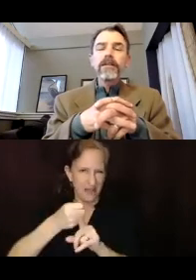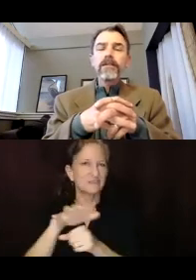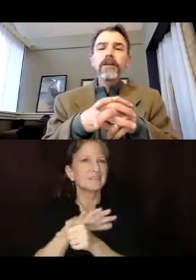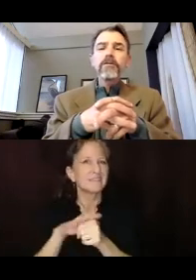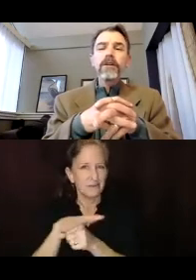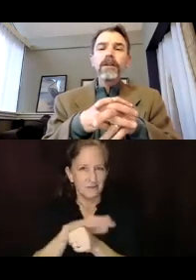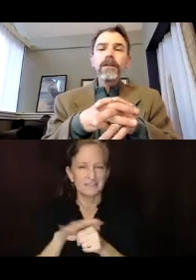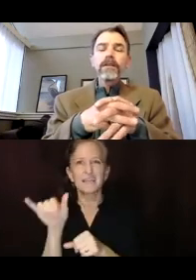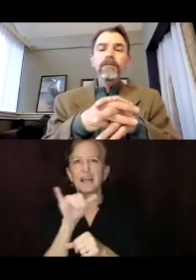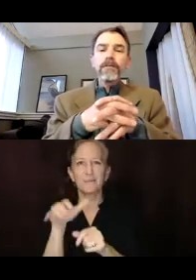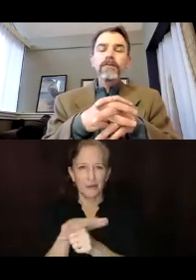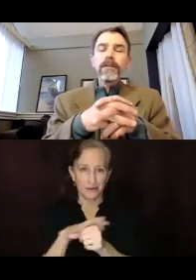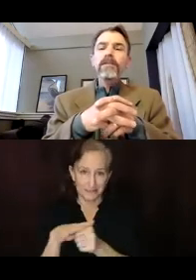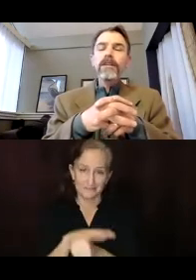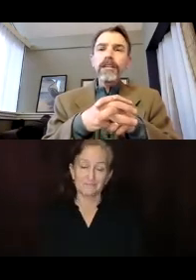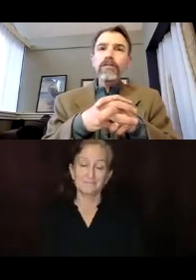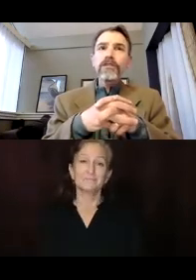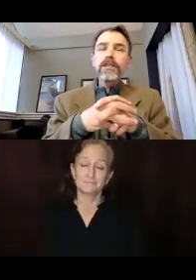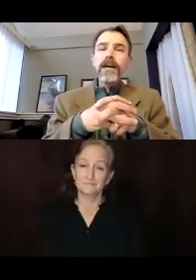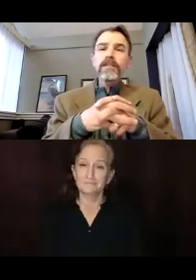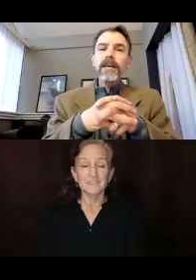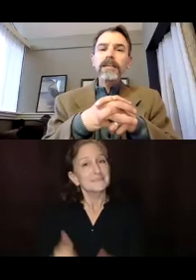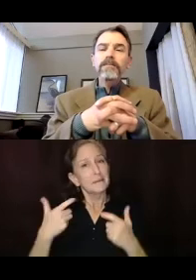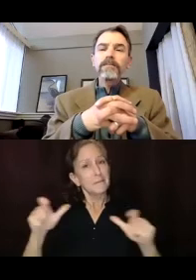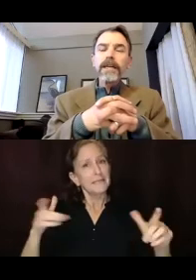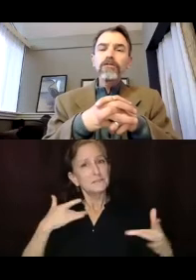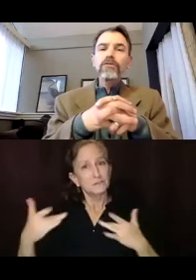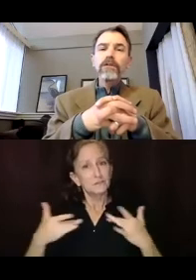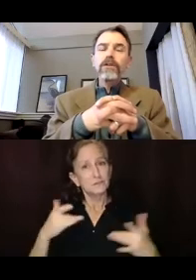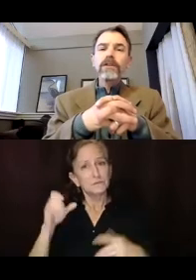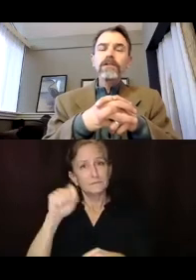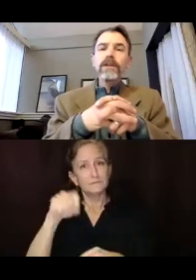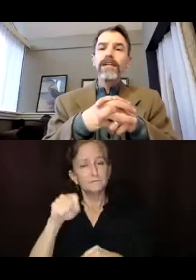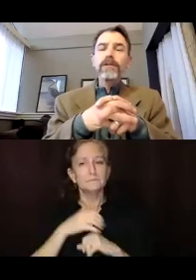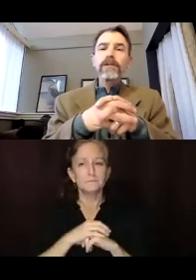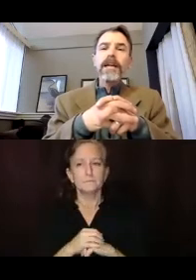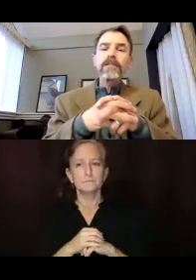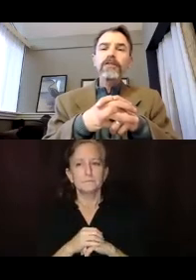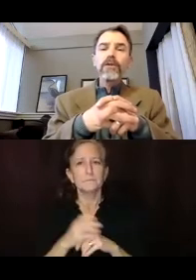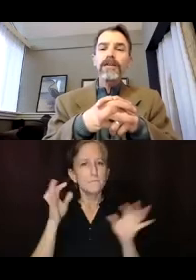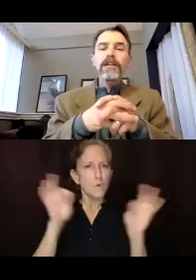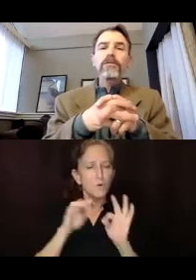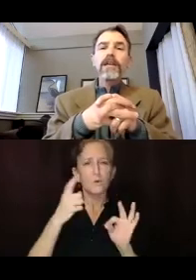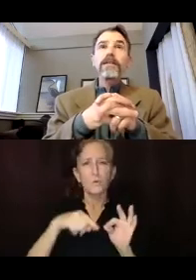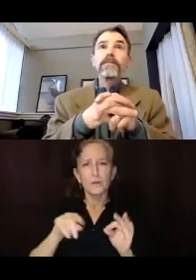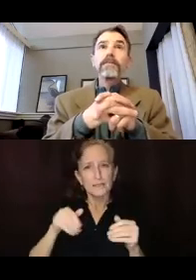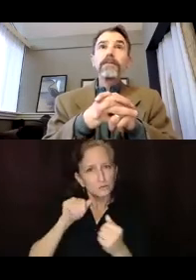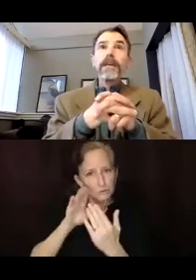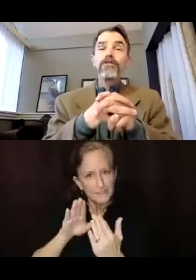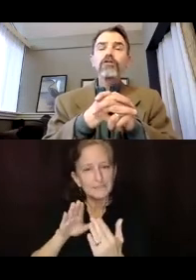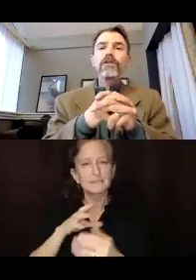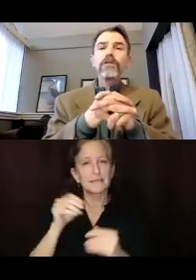So this is a concern to us and making sure that we're developing plans that address, you know, that,